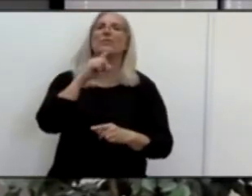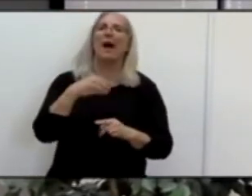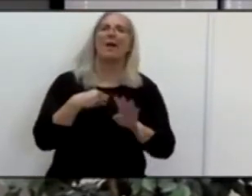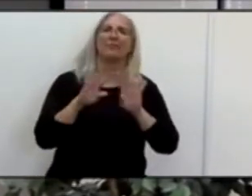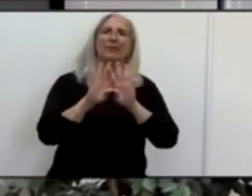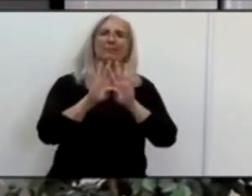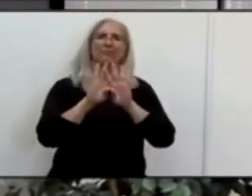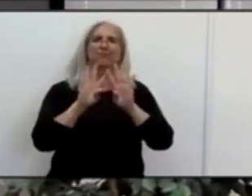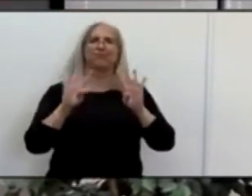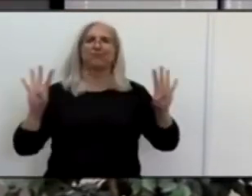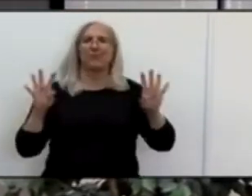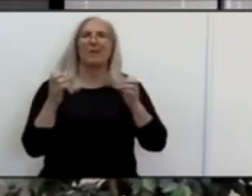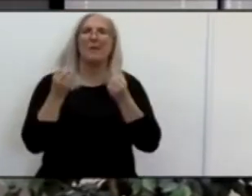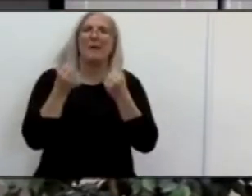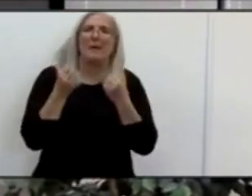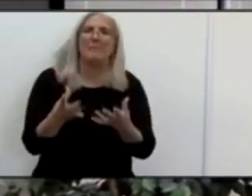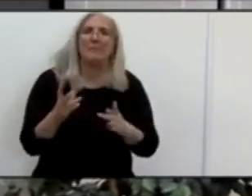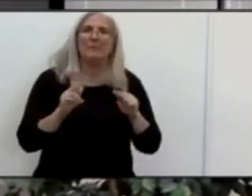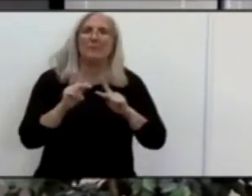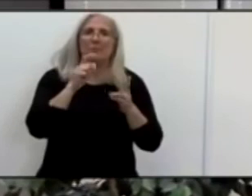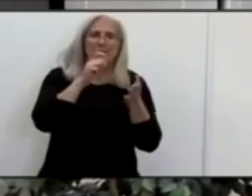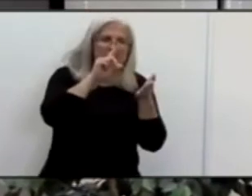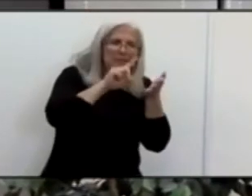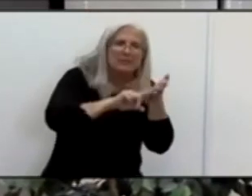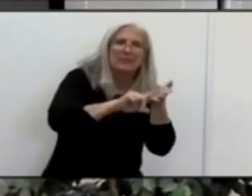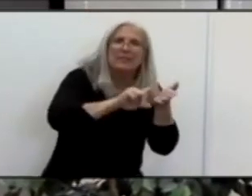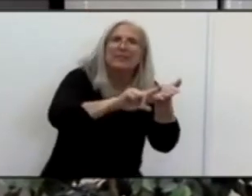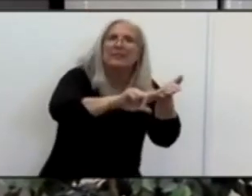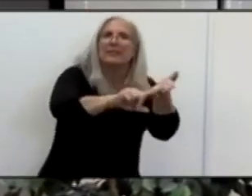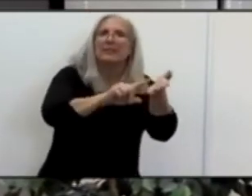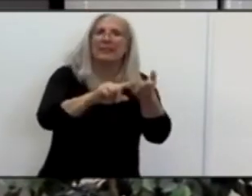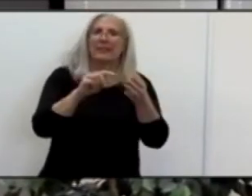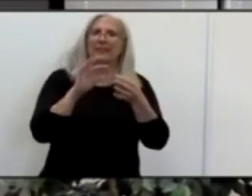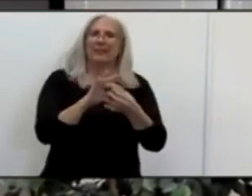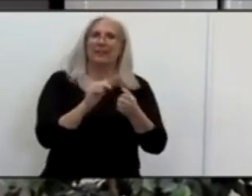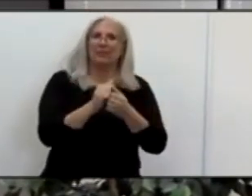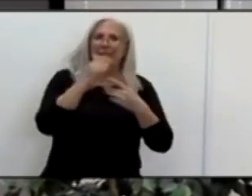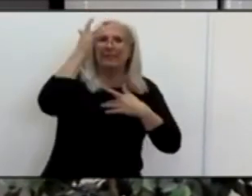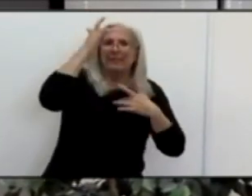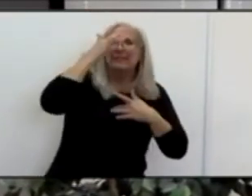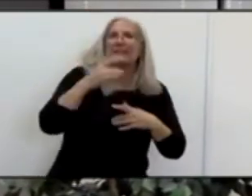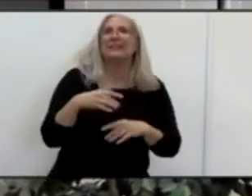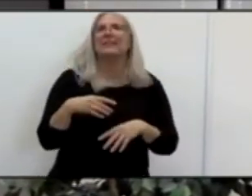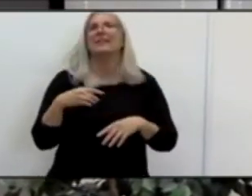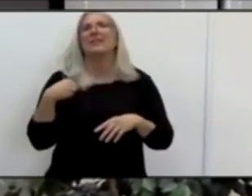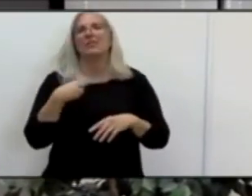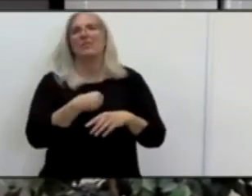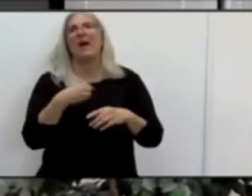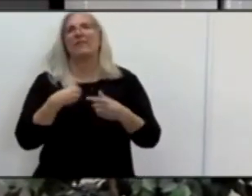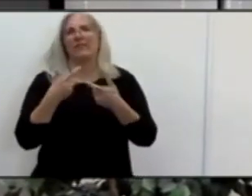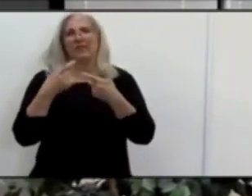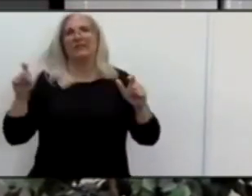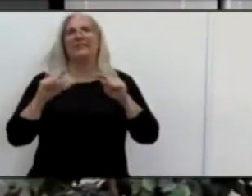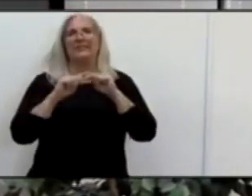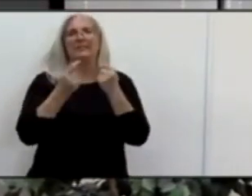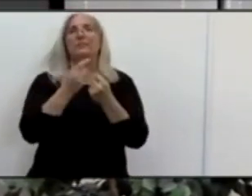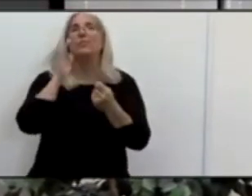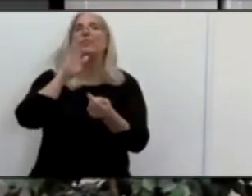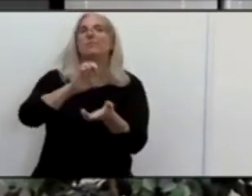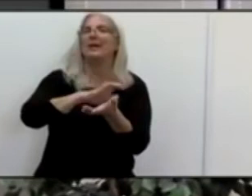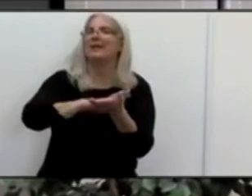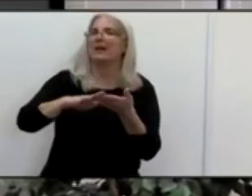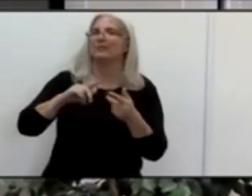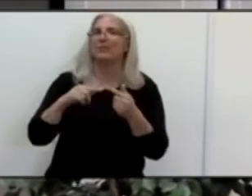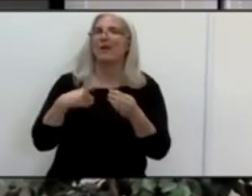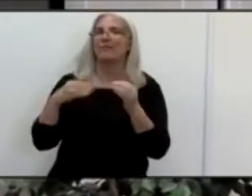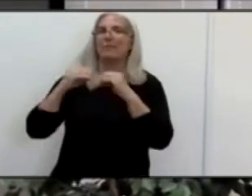But I hear you. Um, I think, you know what, we would love to have more doctors on. I think that'll be really helpful for the conversation. So we're going to take those feedback into account.